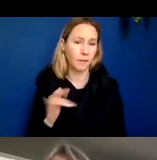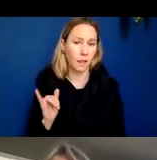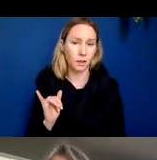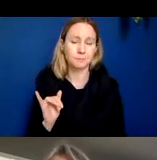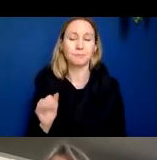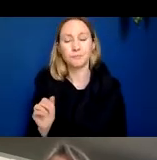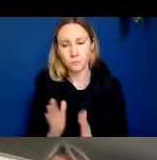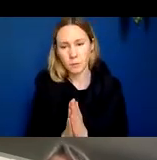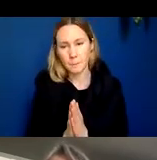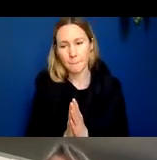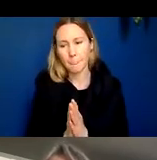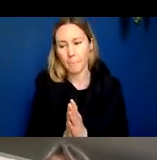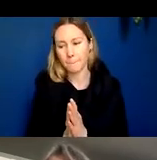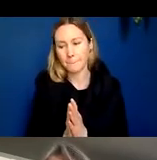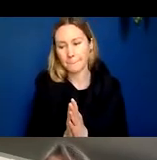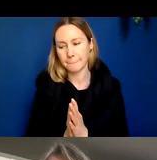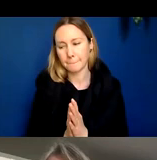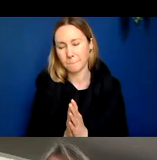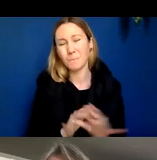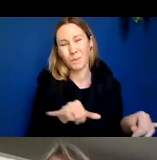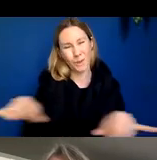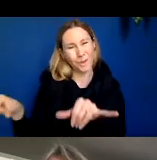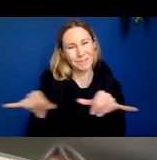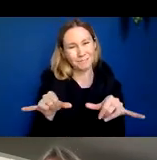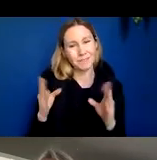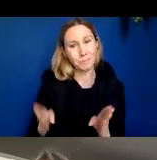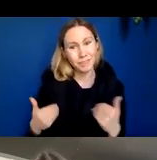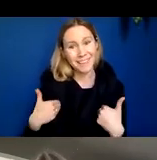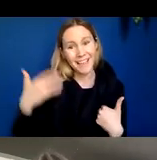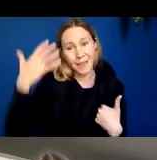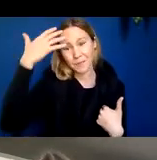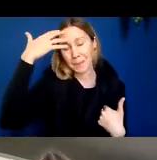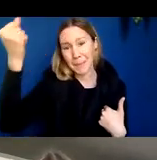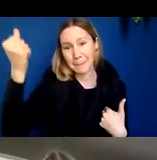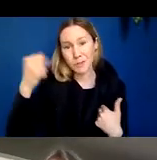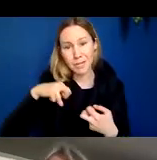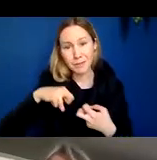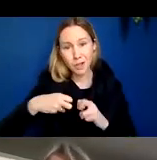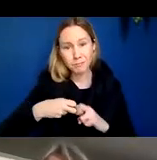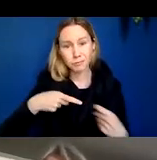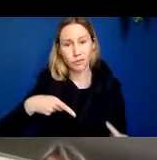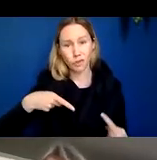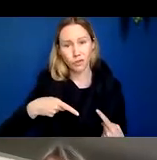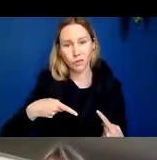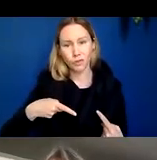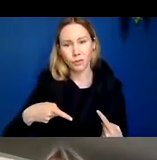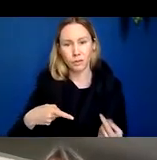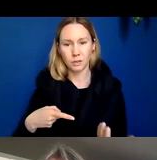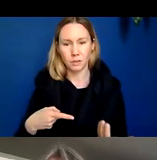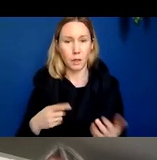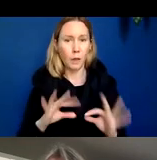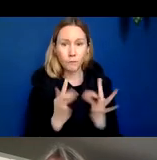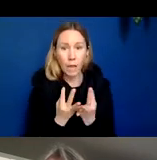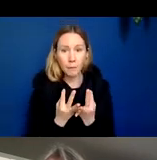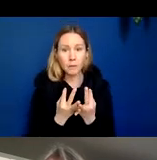all it's it's not uncommon for someone that has memory problems that are clear to spouses and family members